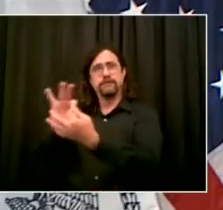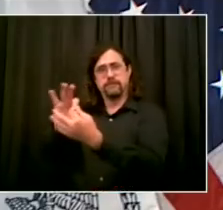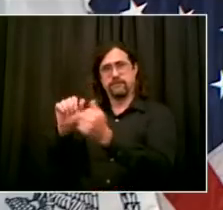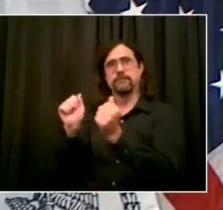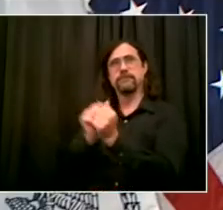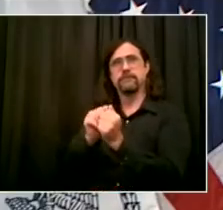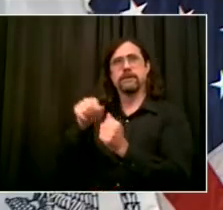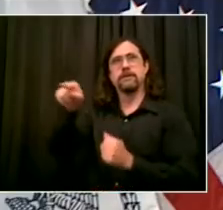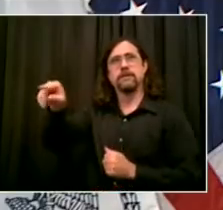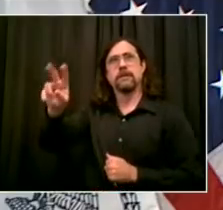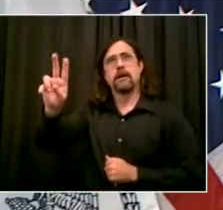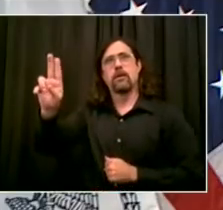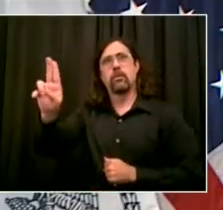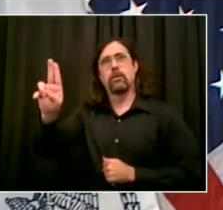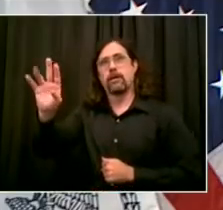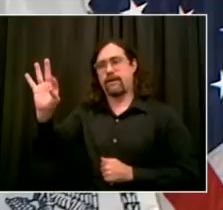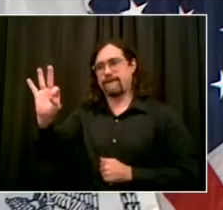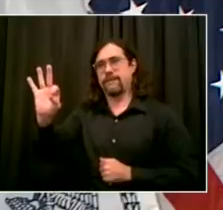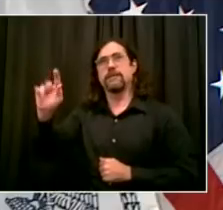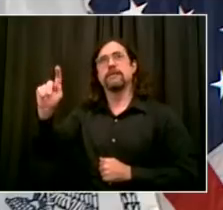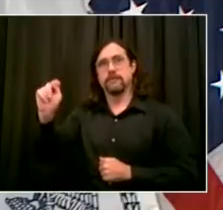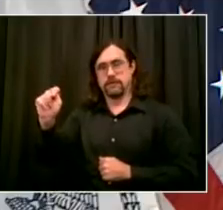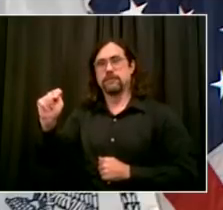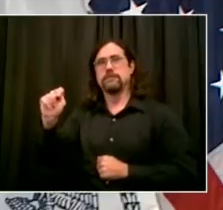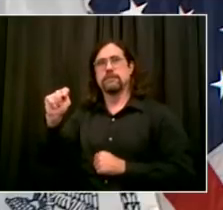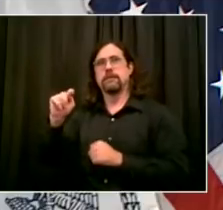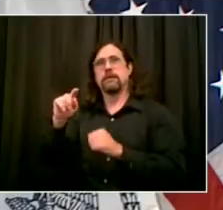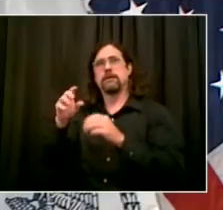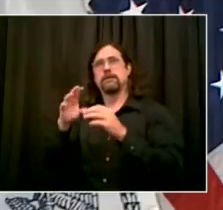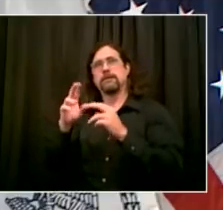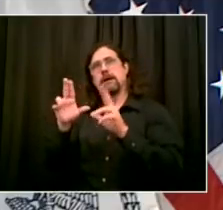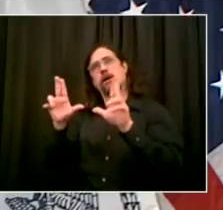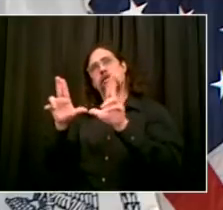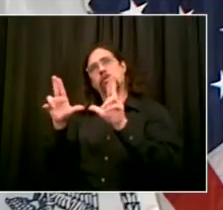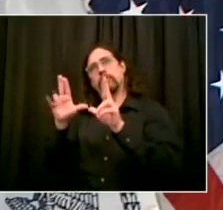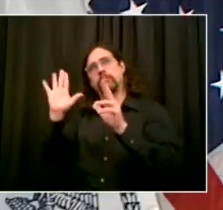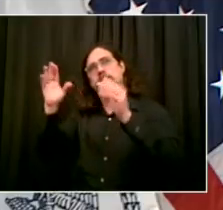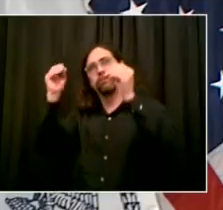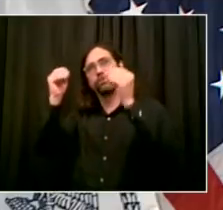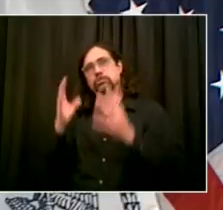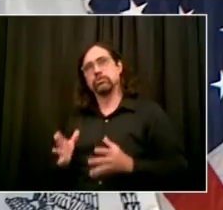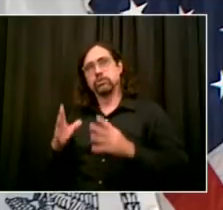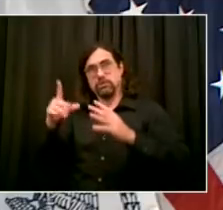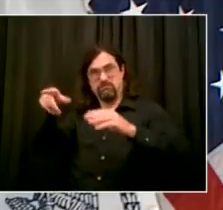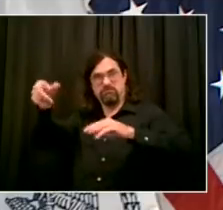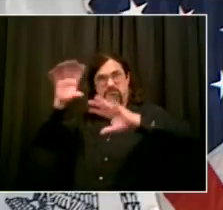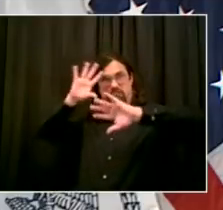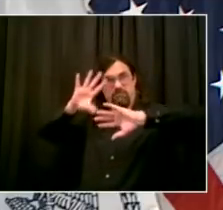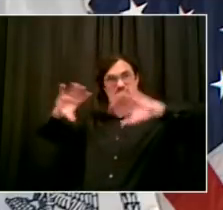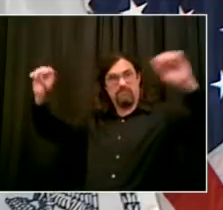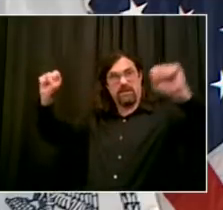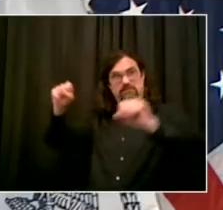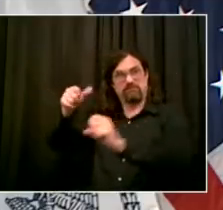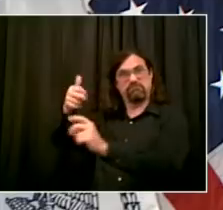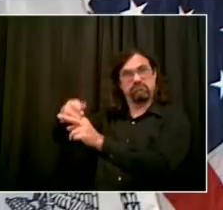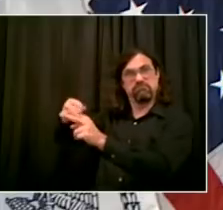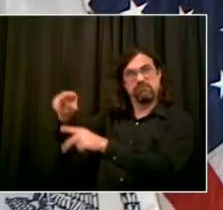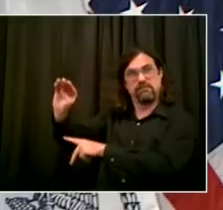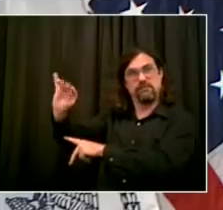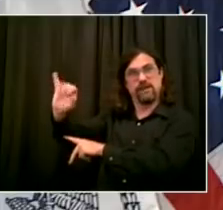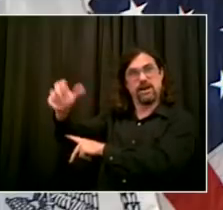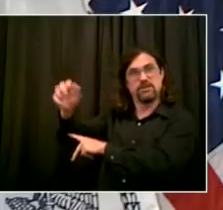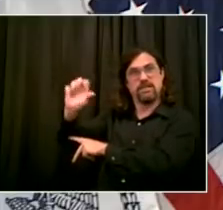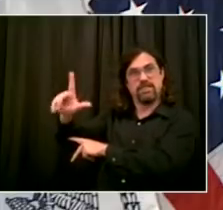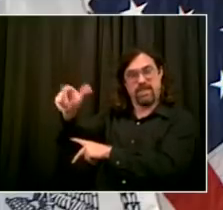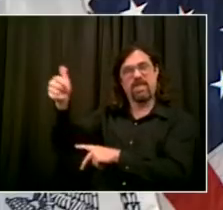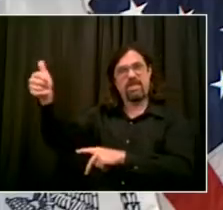how you would respond to the substance of it, in which he really complained that a lot of classrooms have not been cleaned,